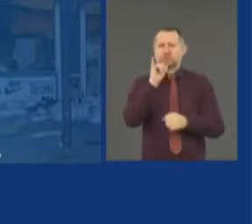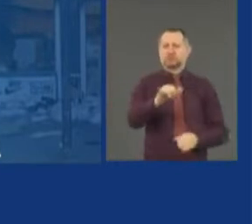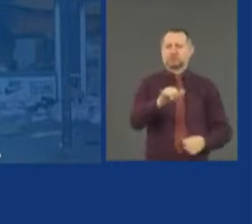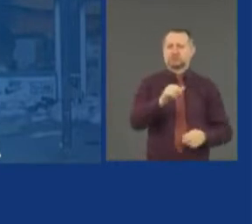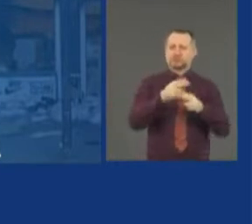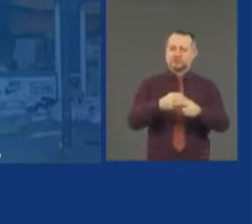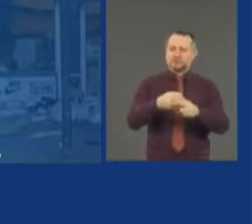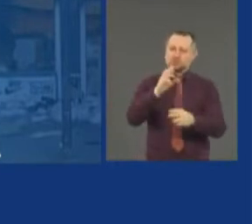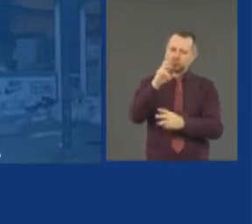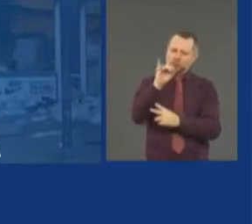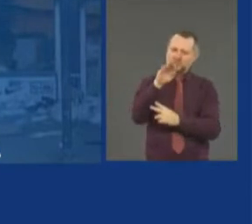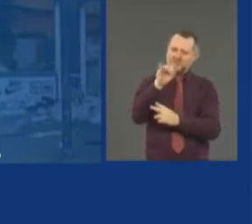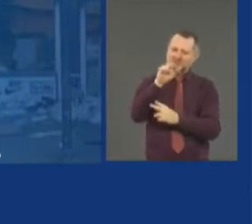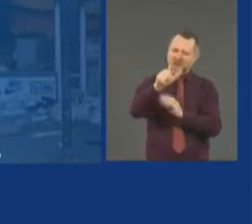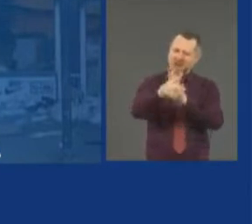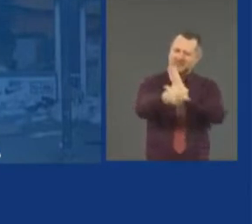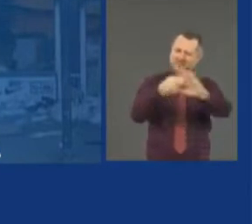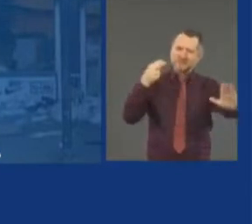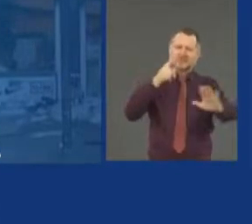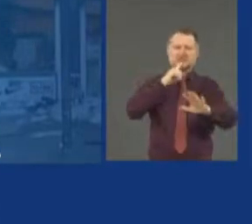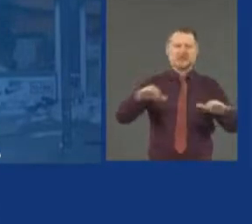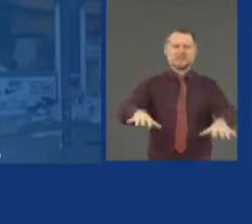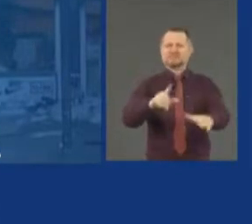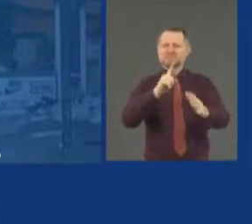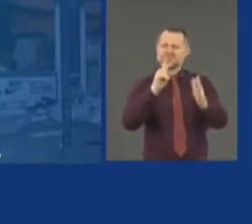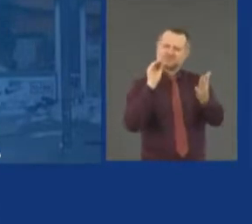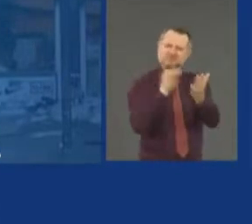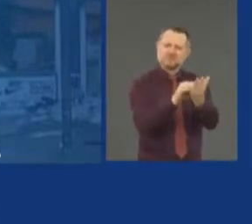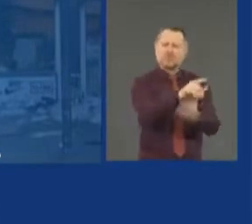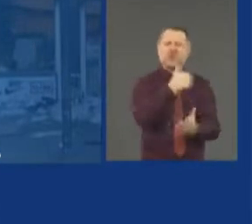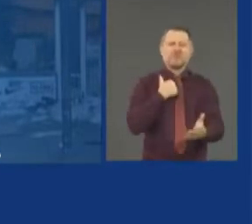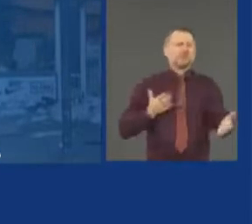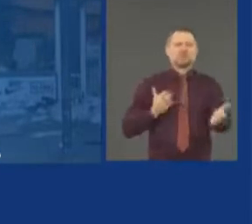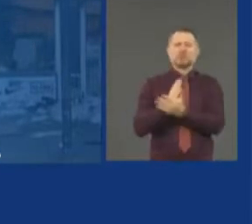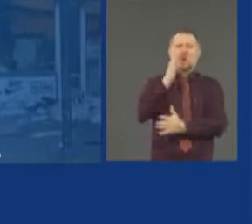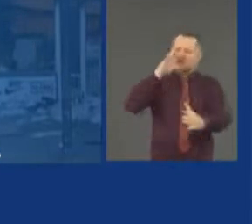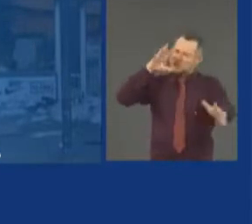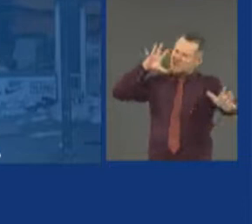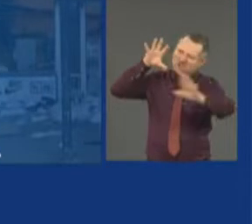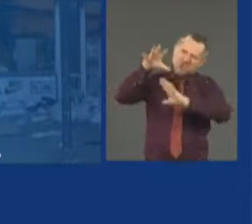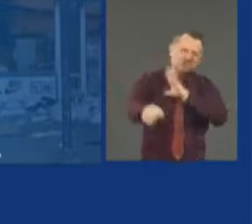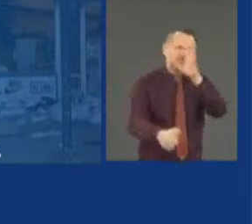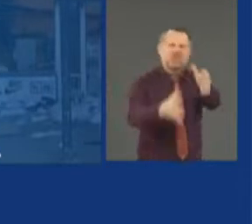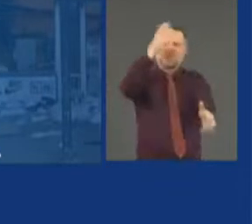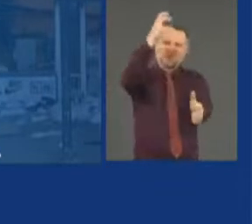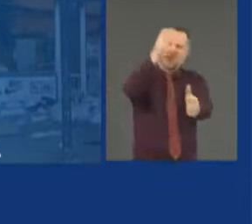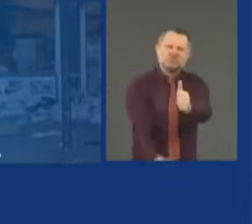themselves in the flag of righteous indignation of Mr. Floyd's murder.